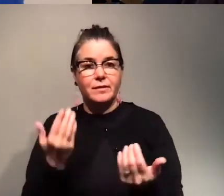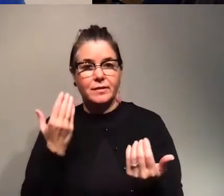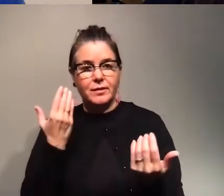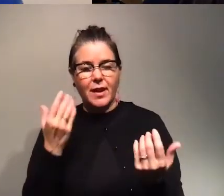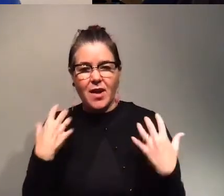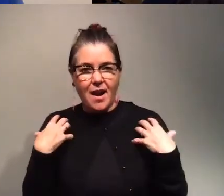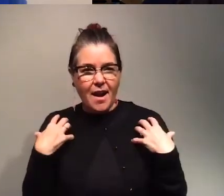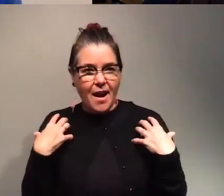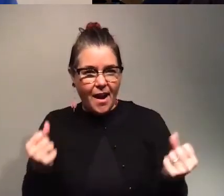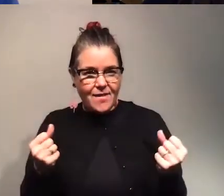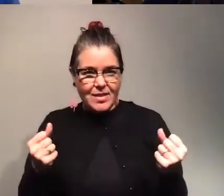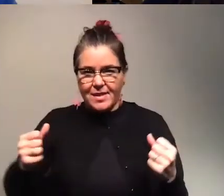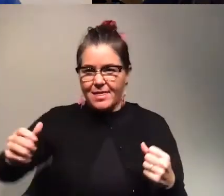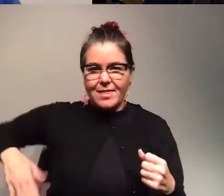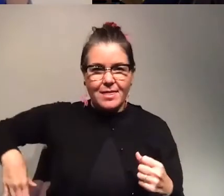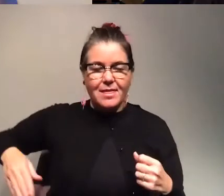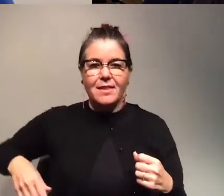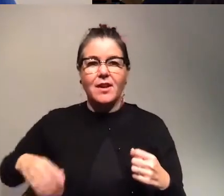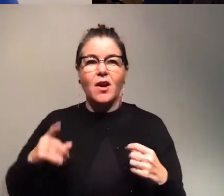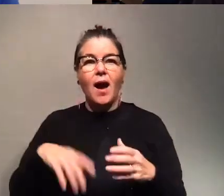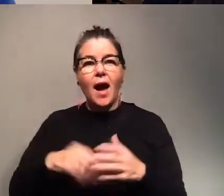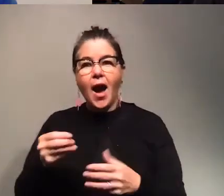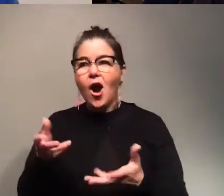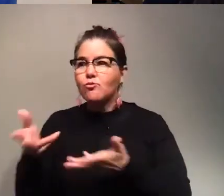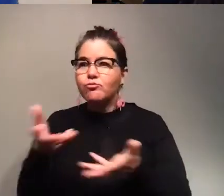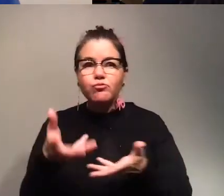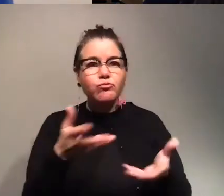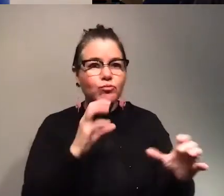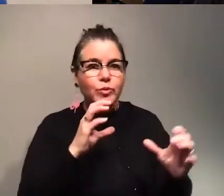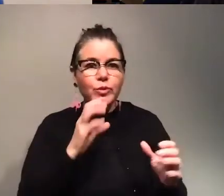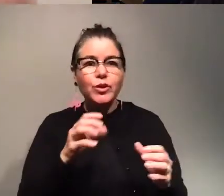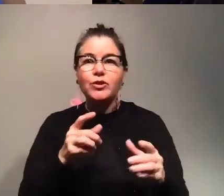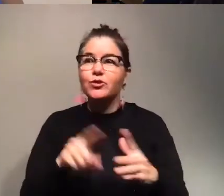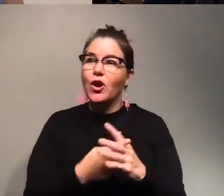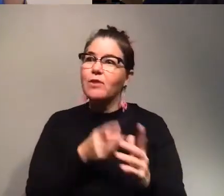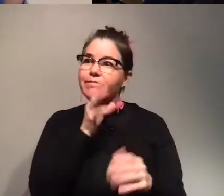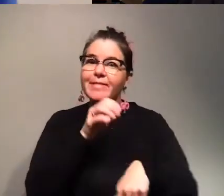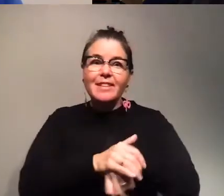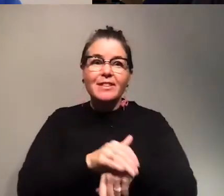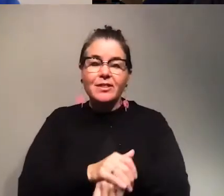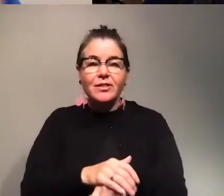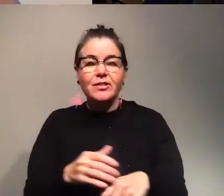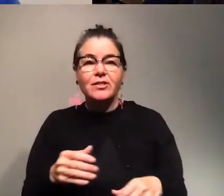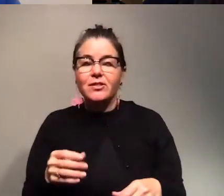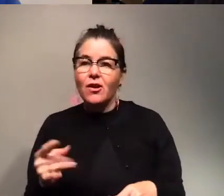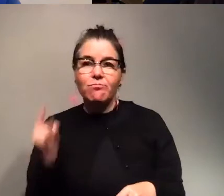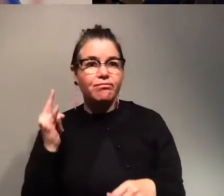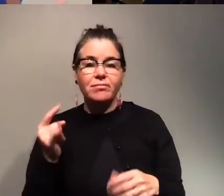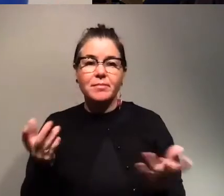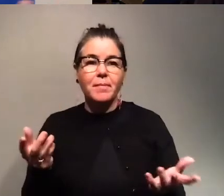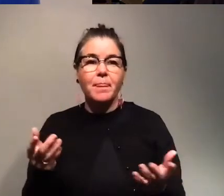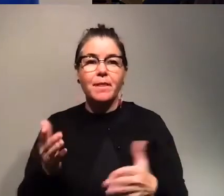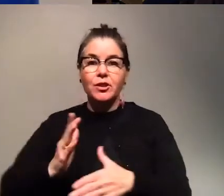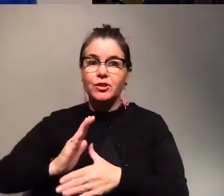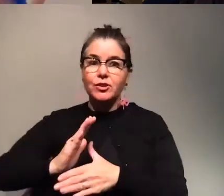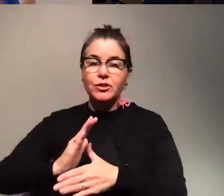yet to like just go out and communicate and suddenly start speaking english and suddenly you know like try to share